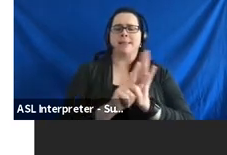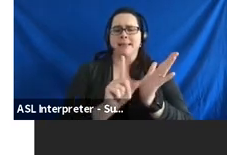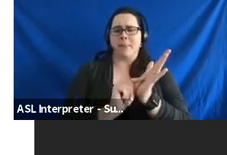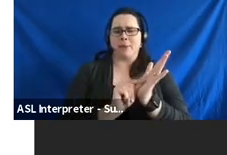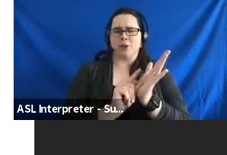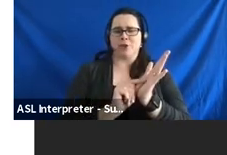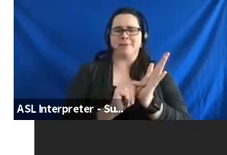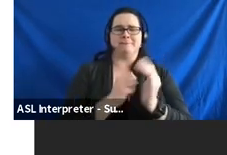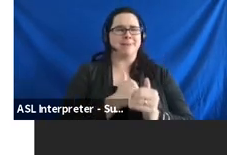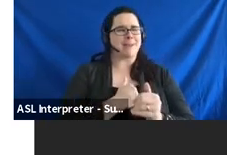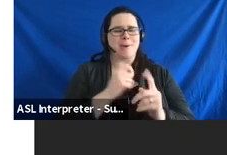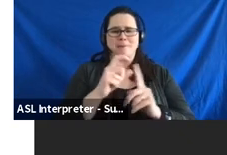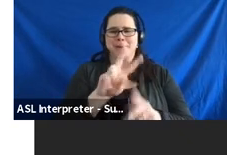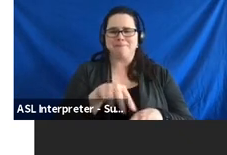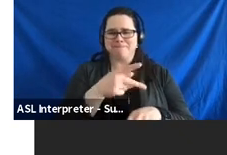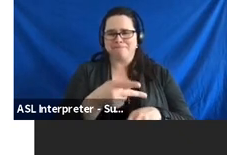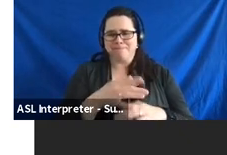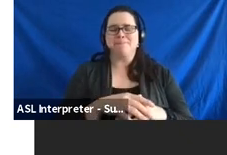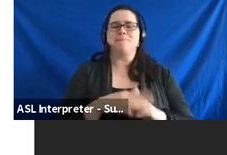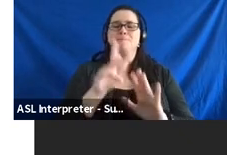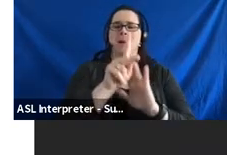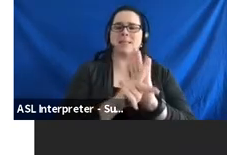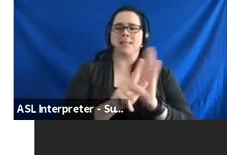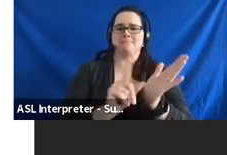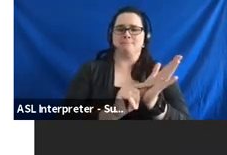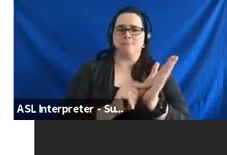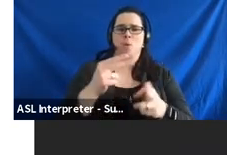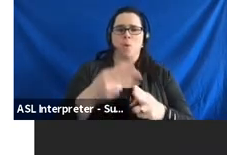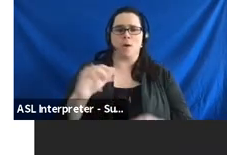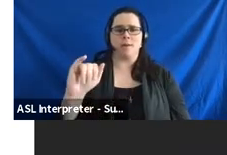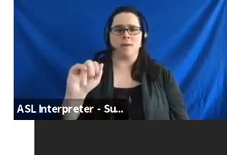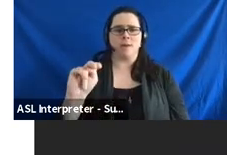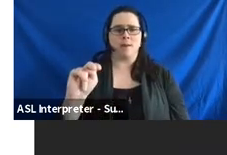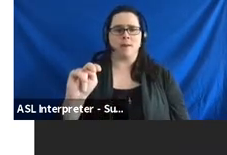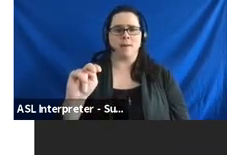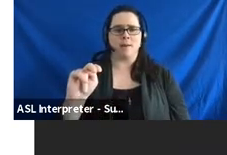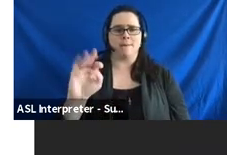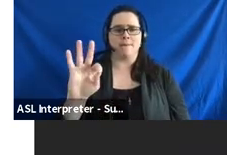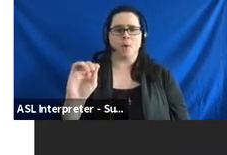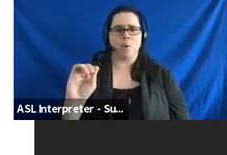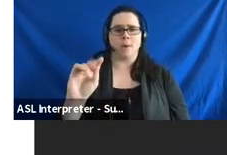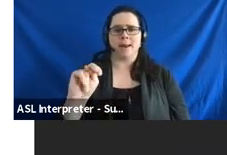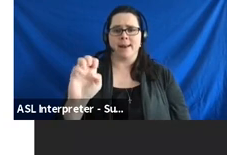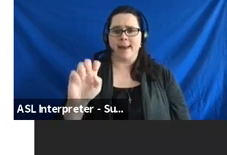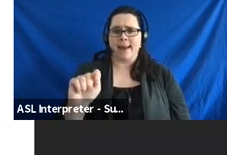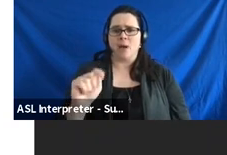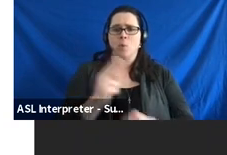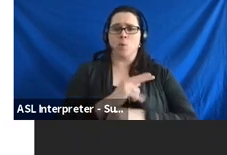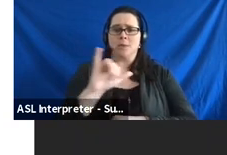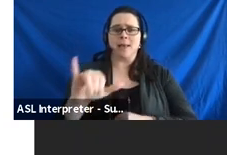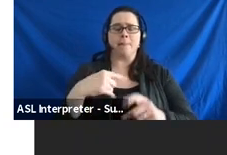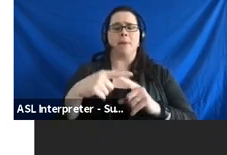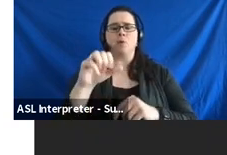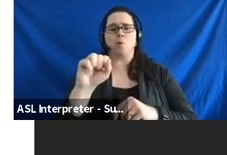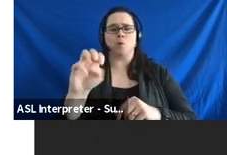confused, or get those two words confused, what we call infinite. And so, we use that and social media